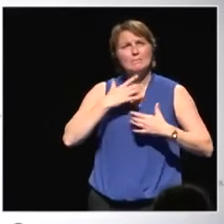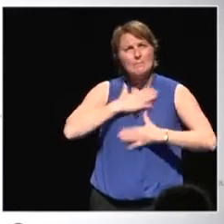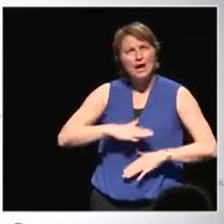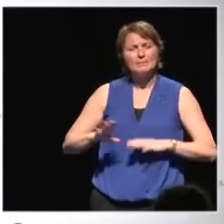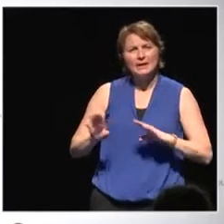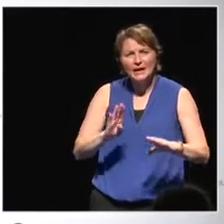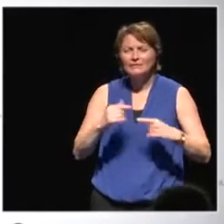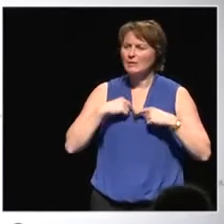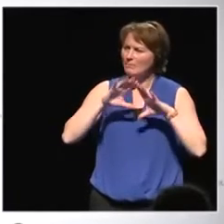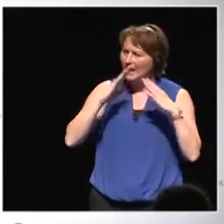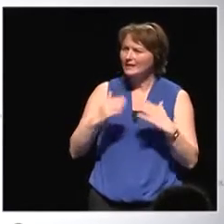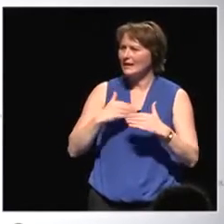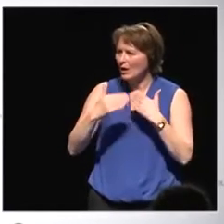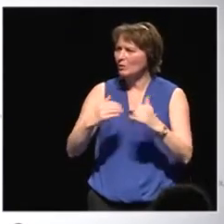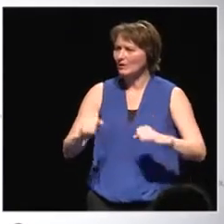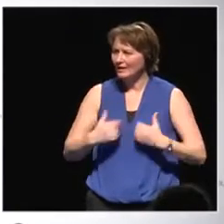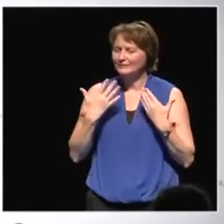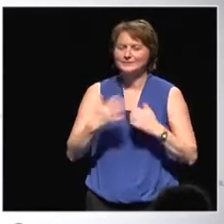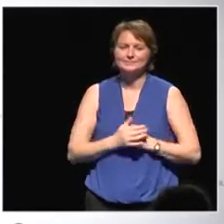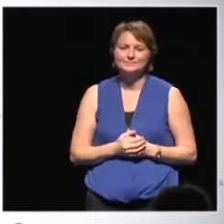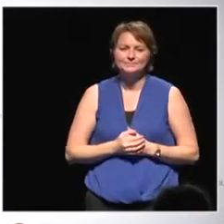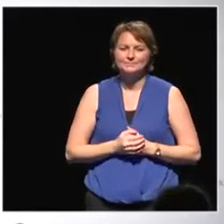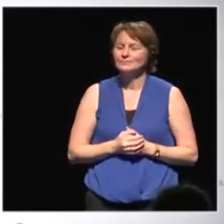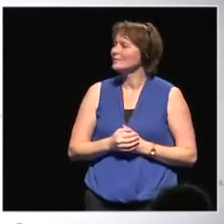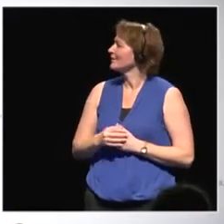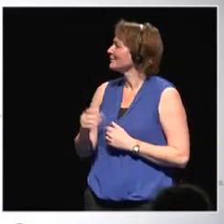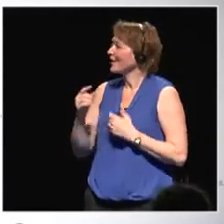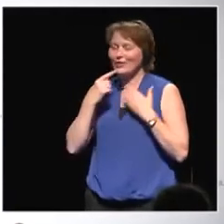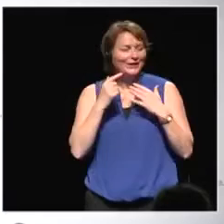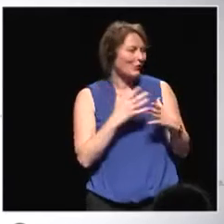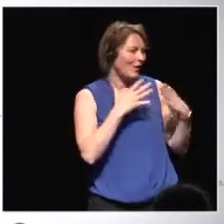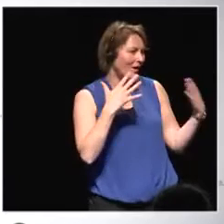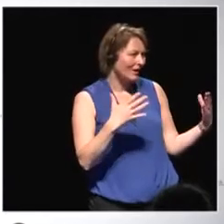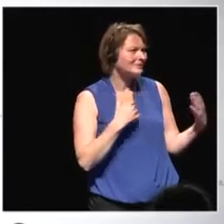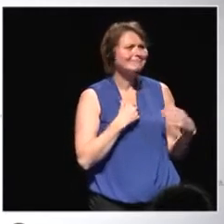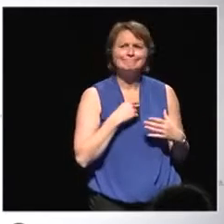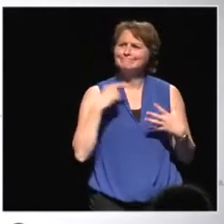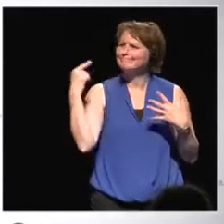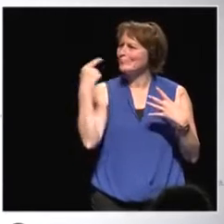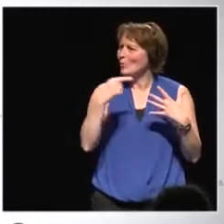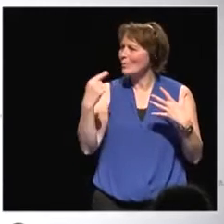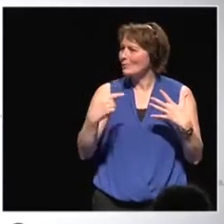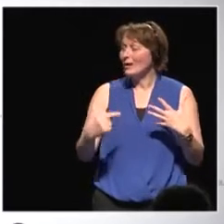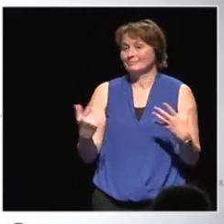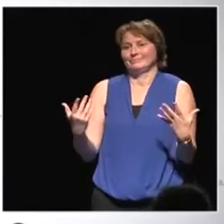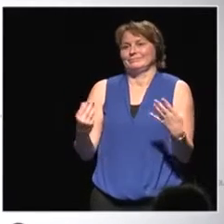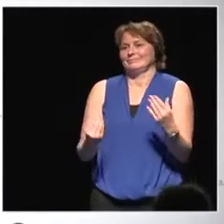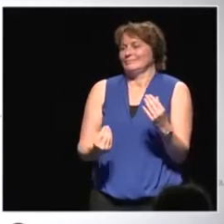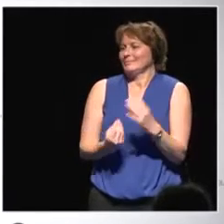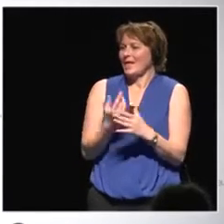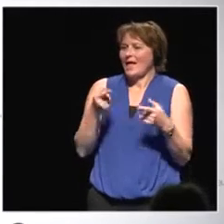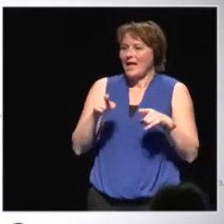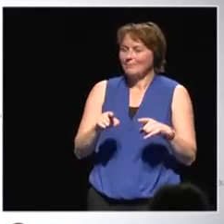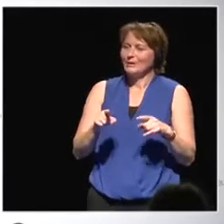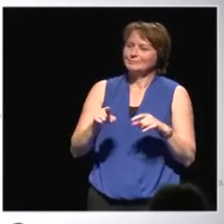there in the planet. Thanks a lot, really. And especially also pointing out that obviously it happens both